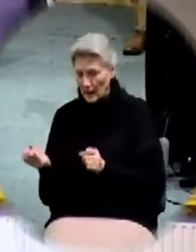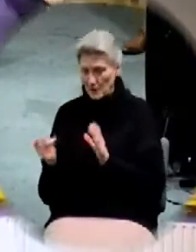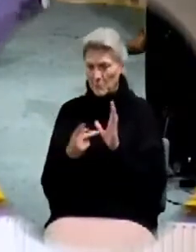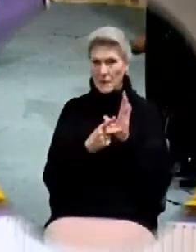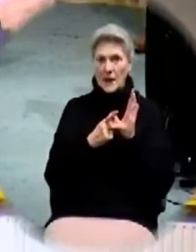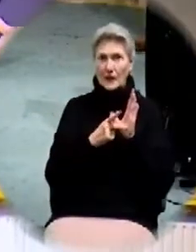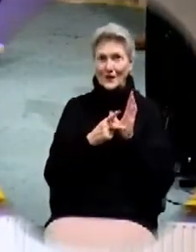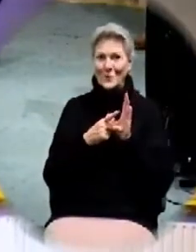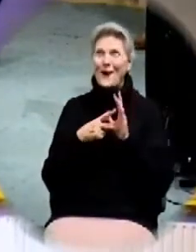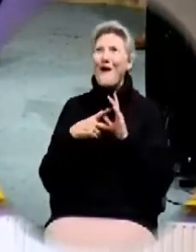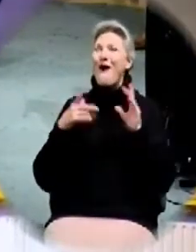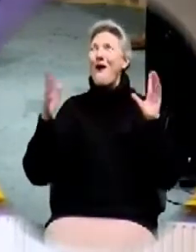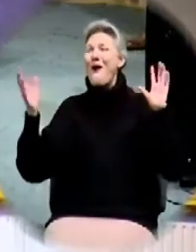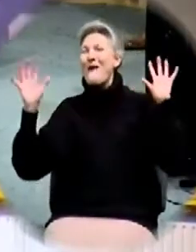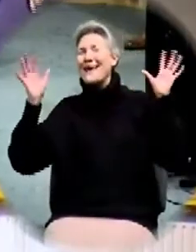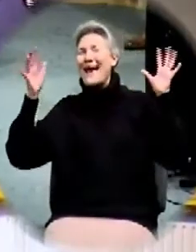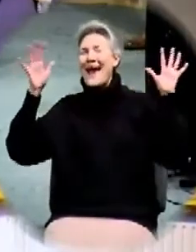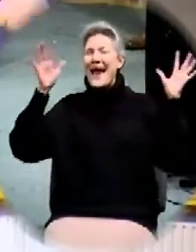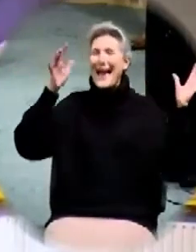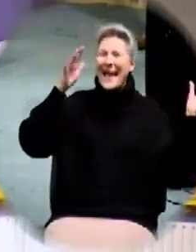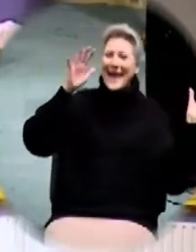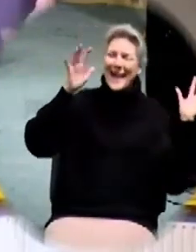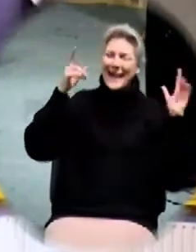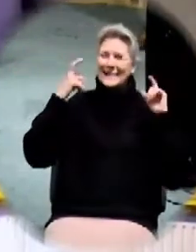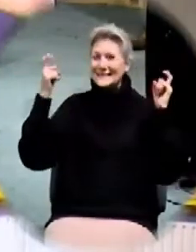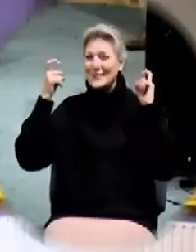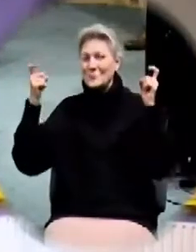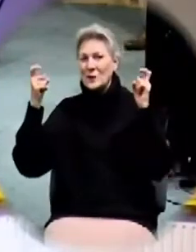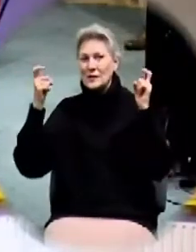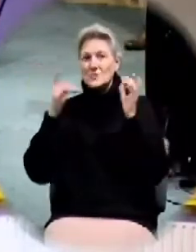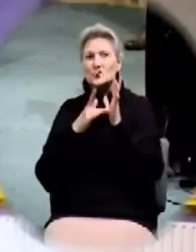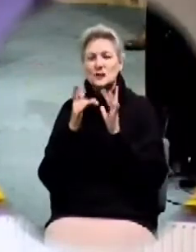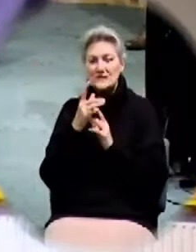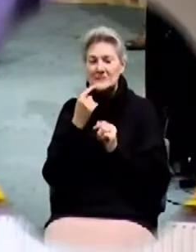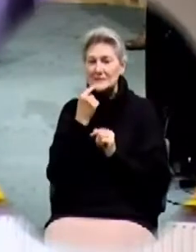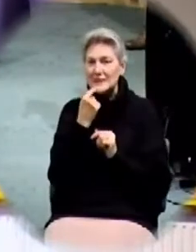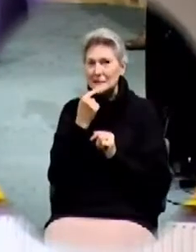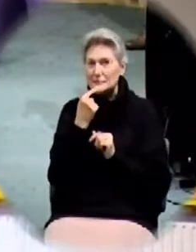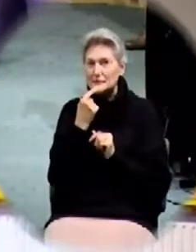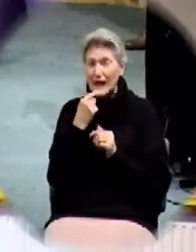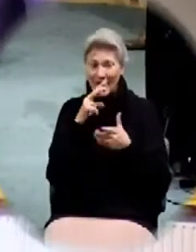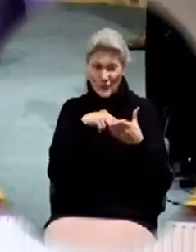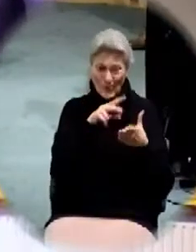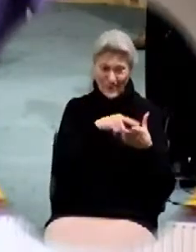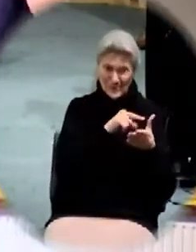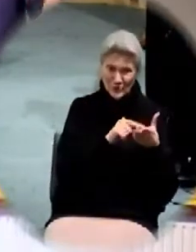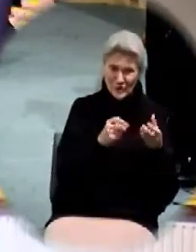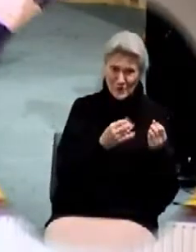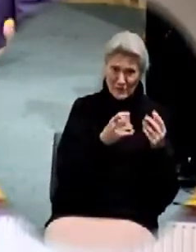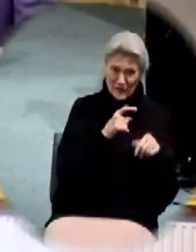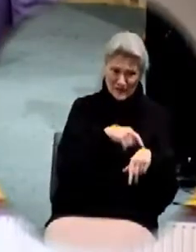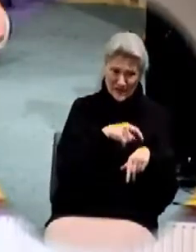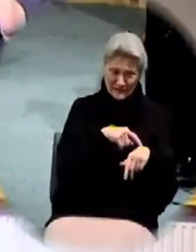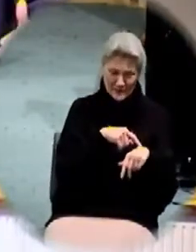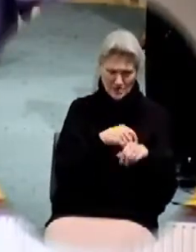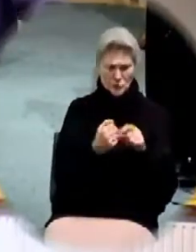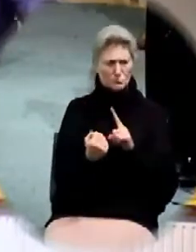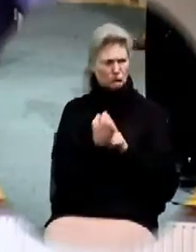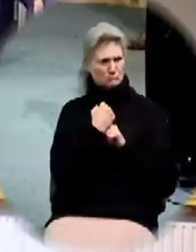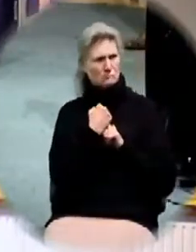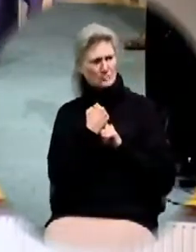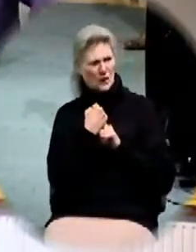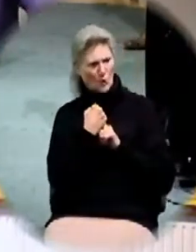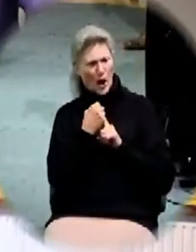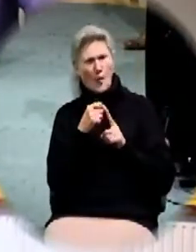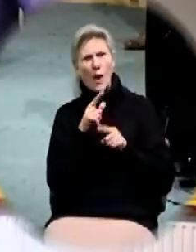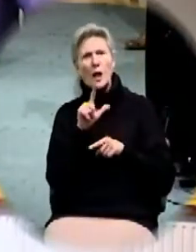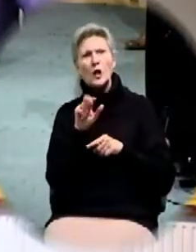back rejoicing and this is what Jesus said I've read this verse so many times and never really struck me until I really read